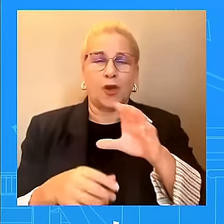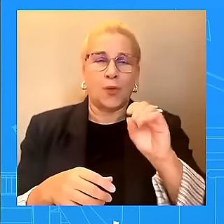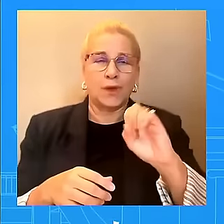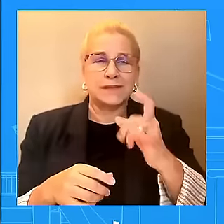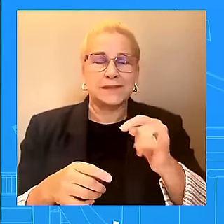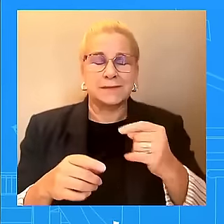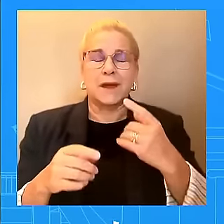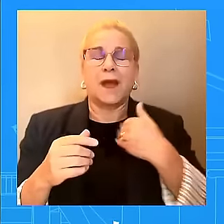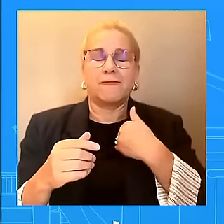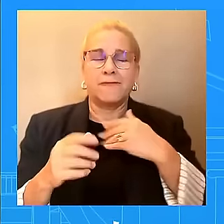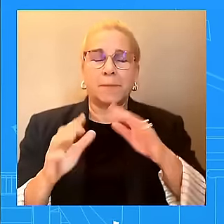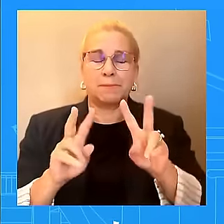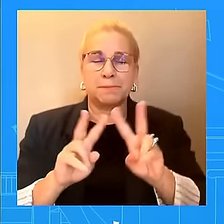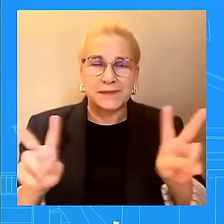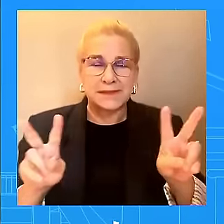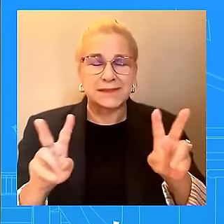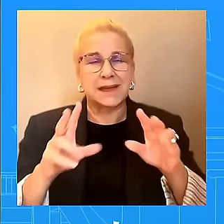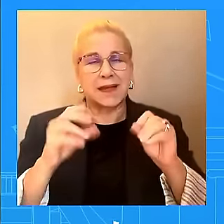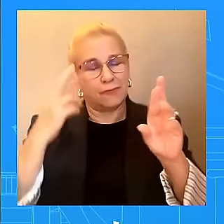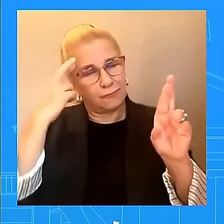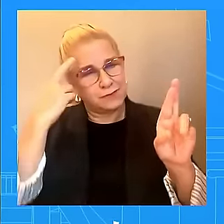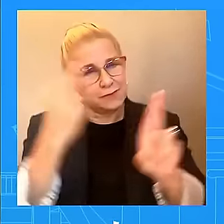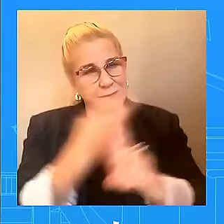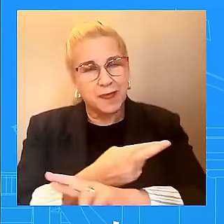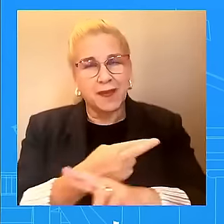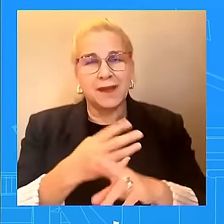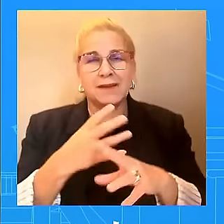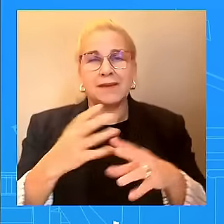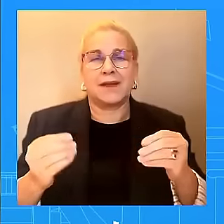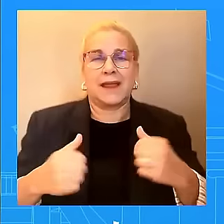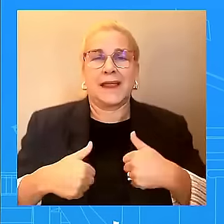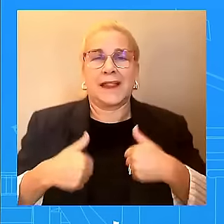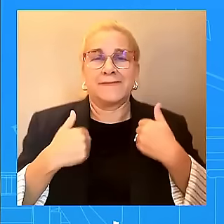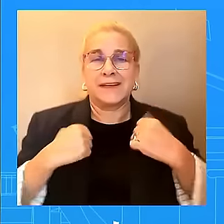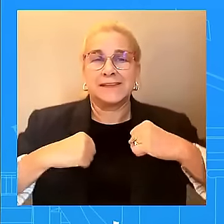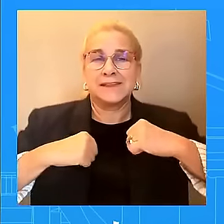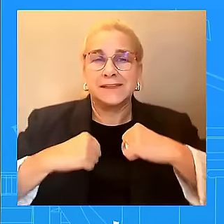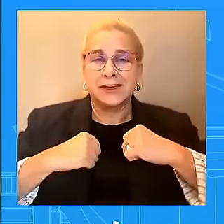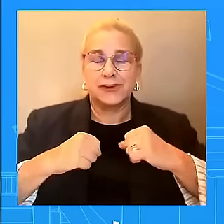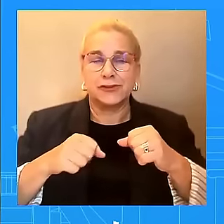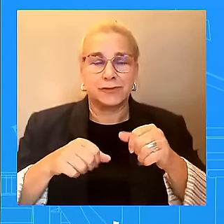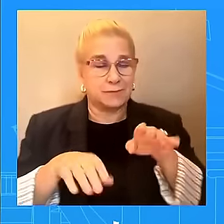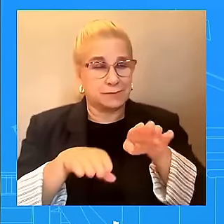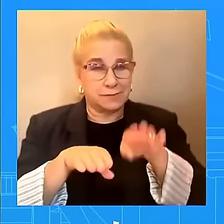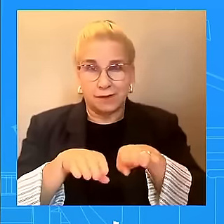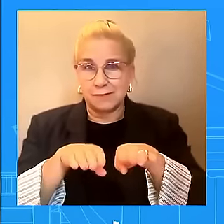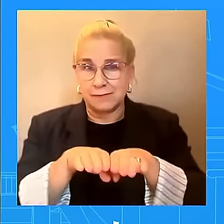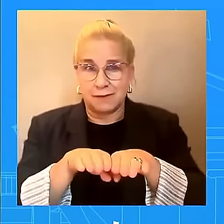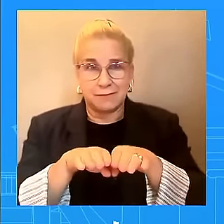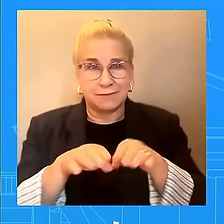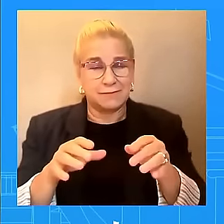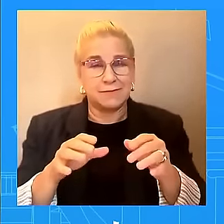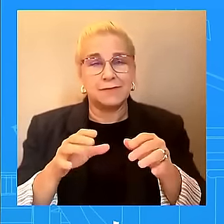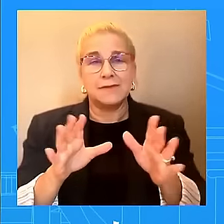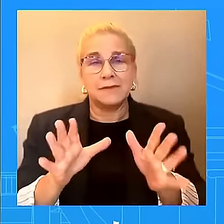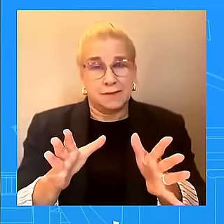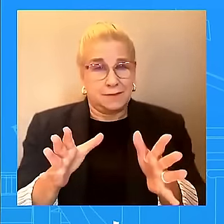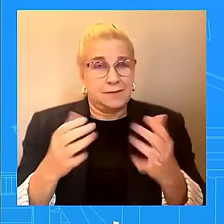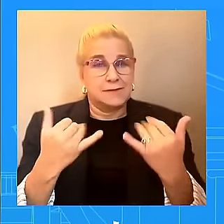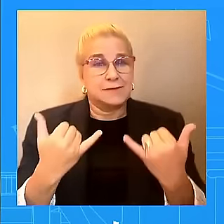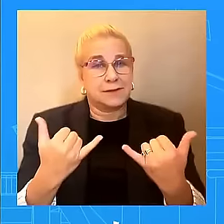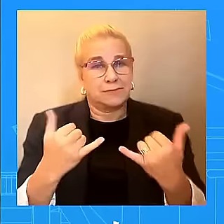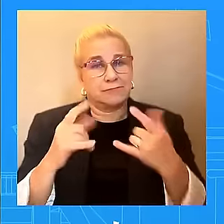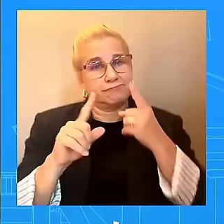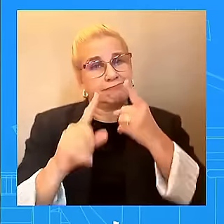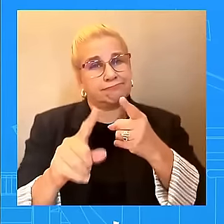opportunity, and dignity. Now, moving on to the hurricane, Hurricane